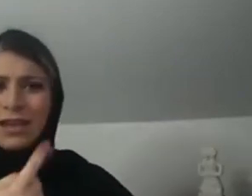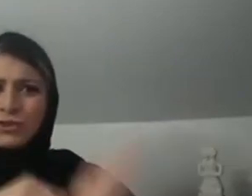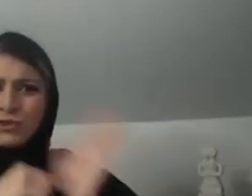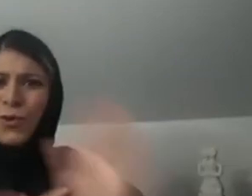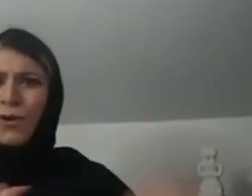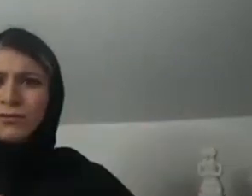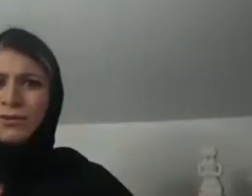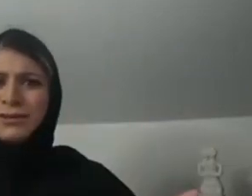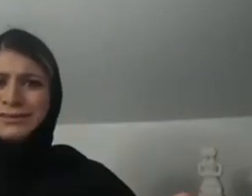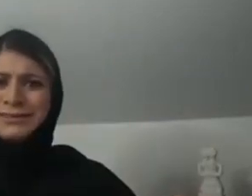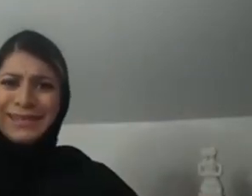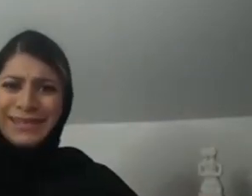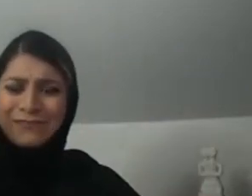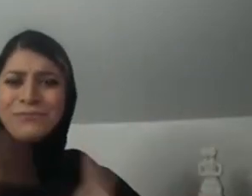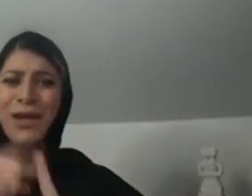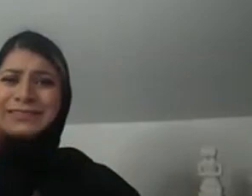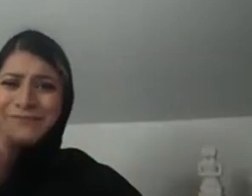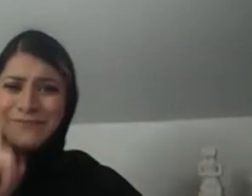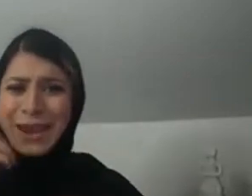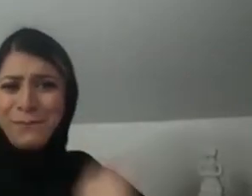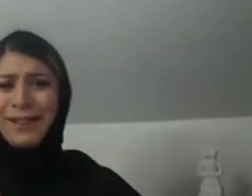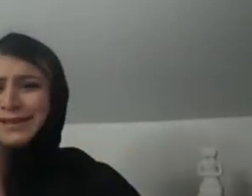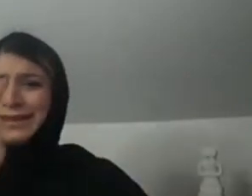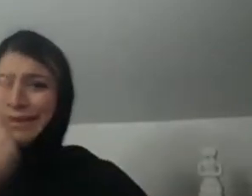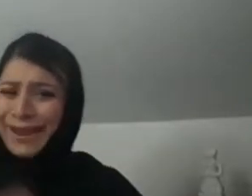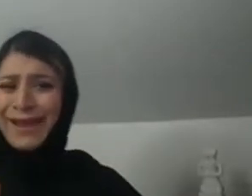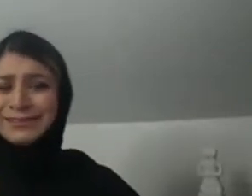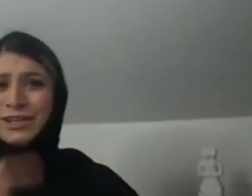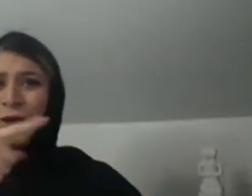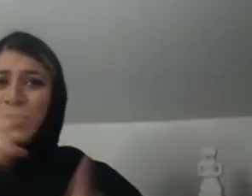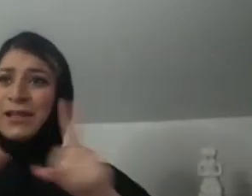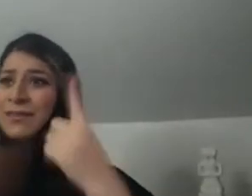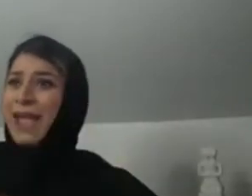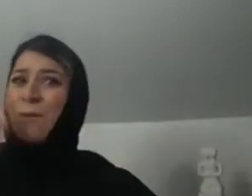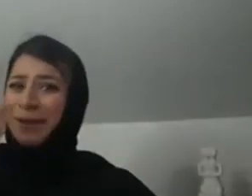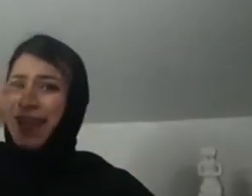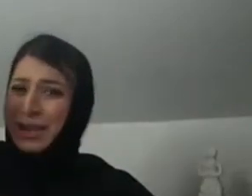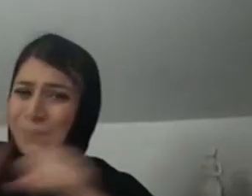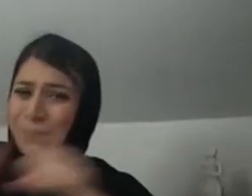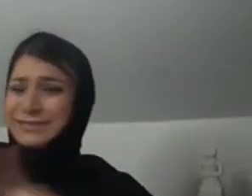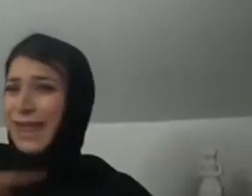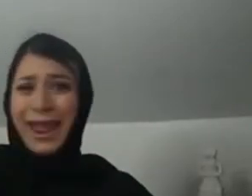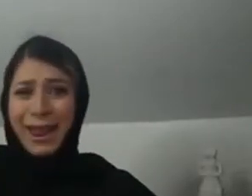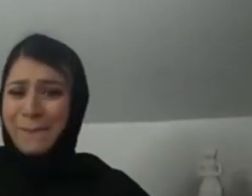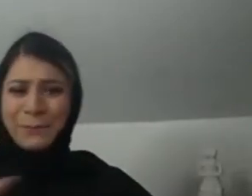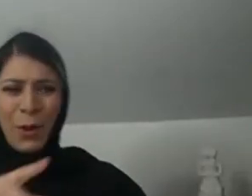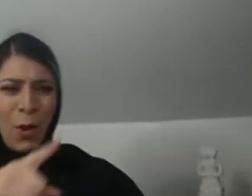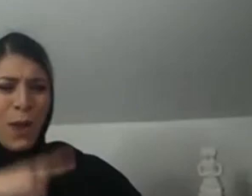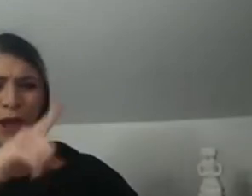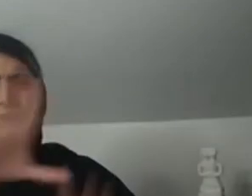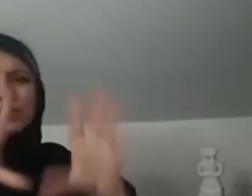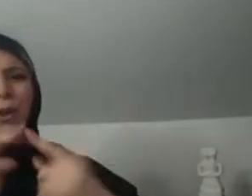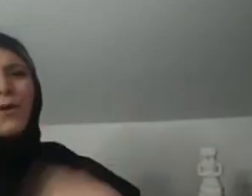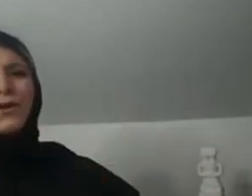support people and by producing things and making things to show that there's a richness coming from the